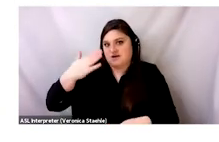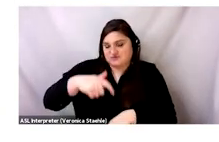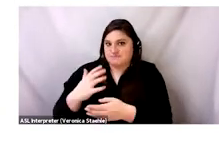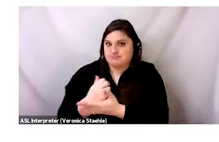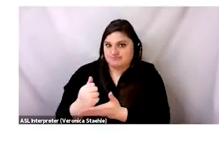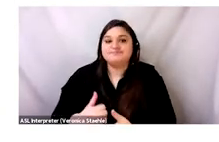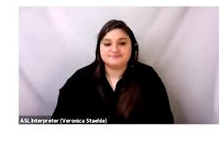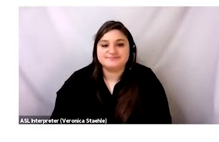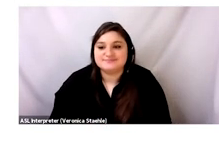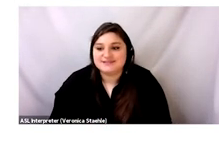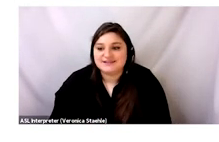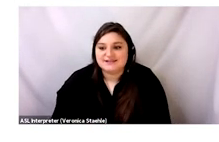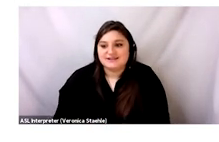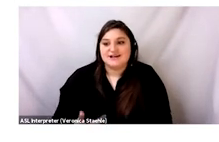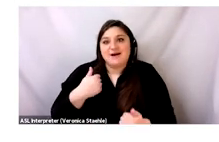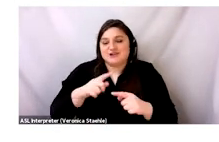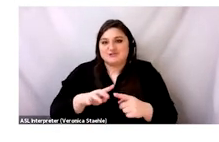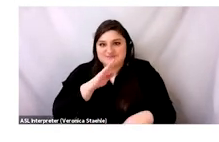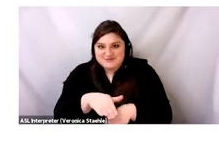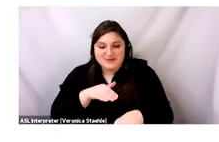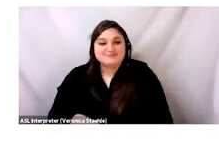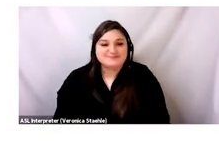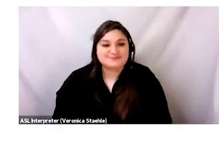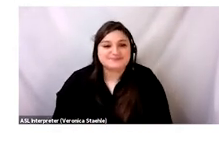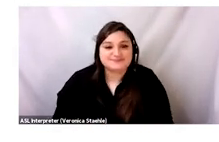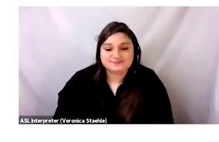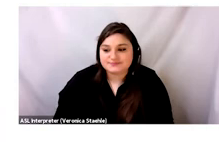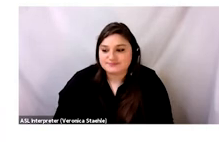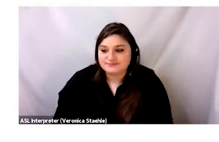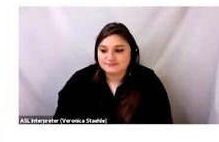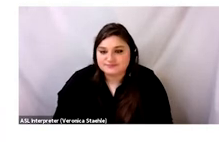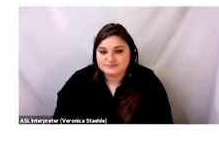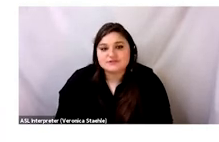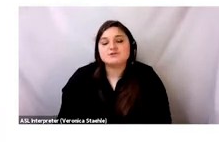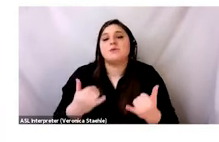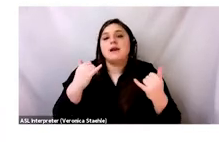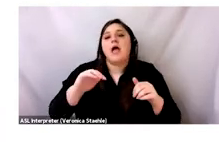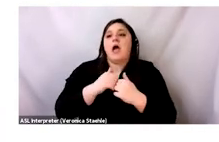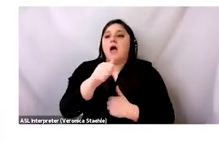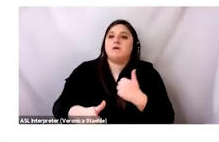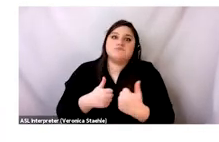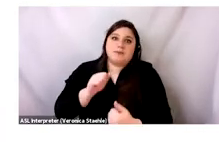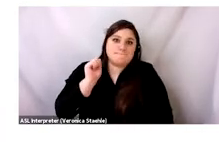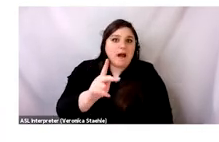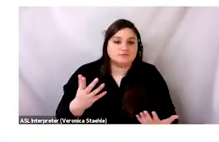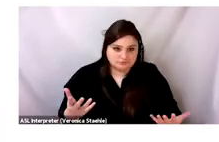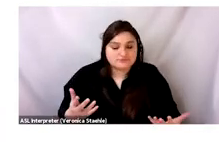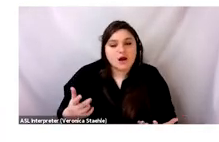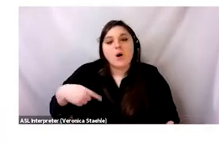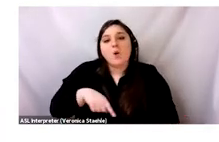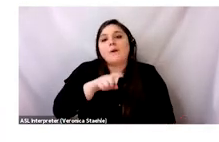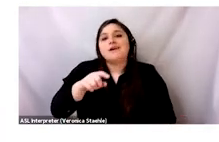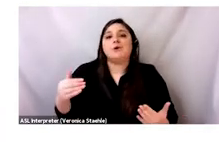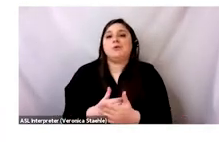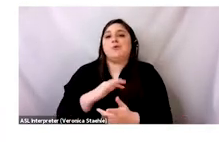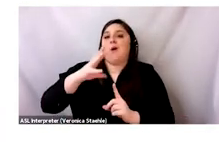All right, our last section. I know we're running over. I'm sorry. I'm trying to speak slowly. So how do we begin